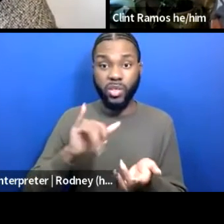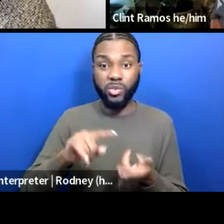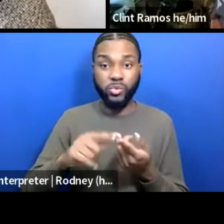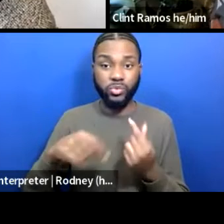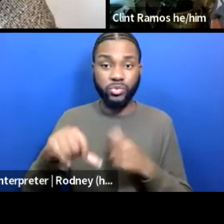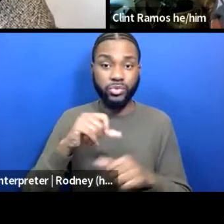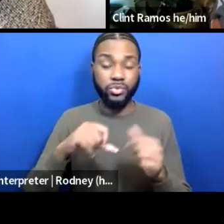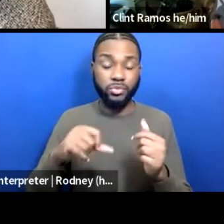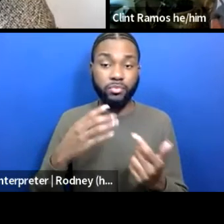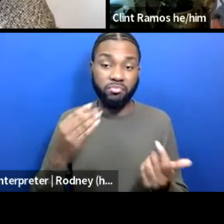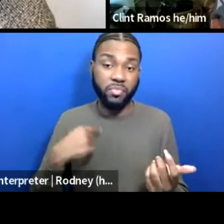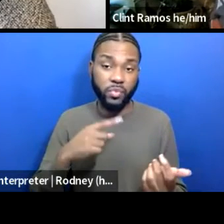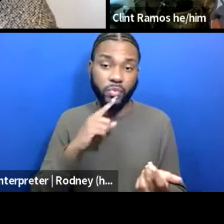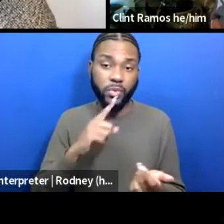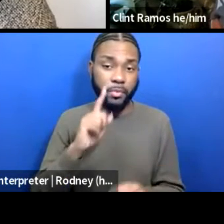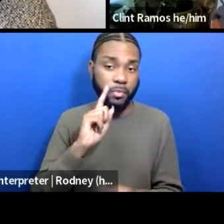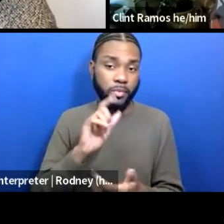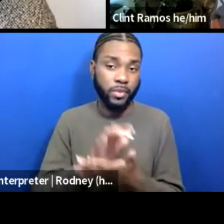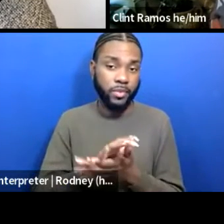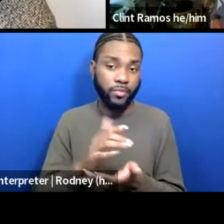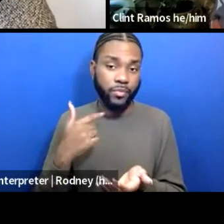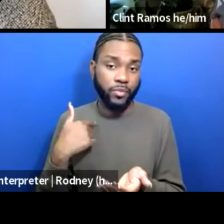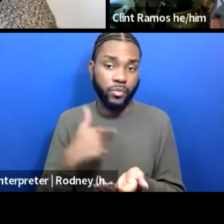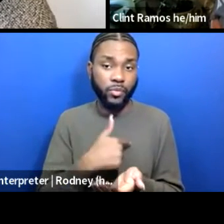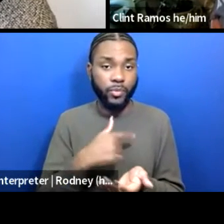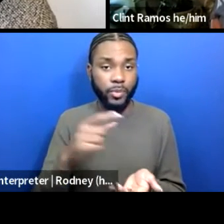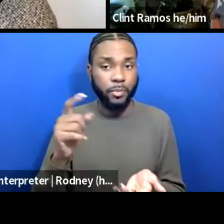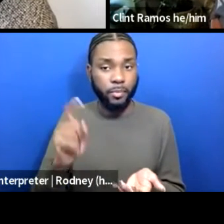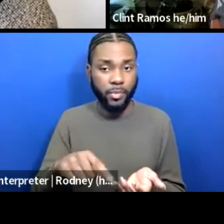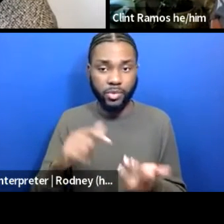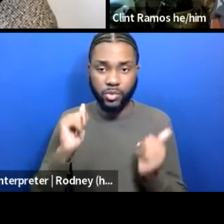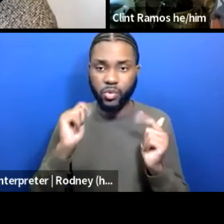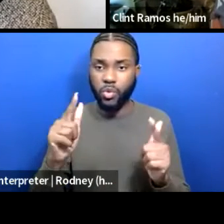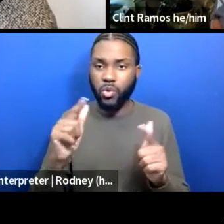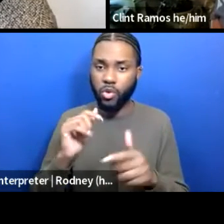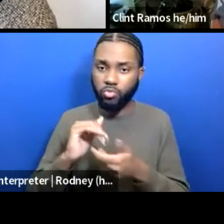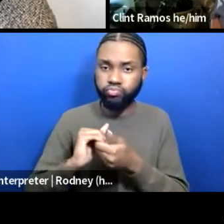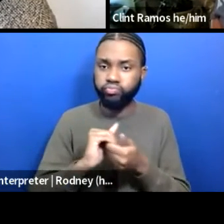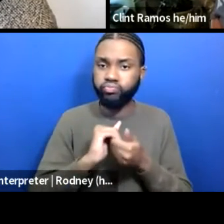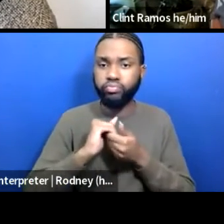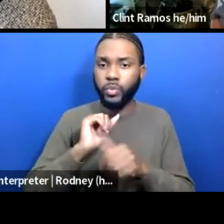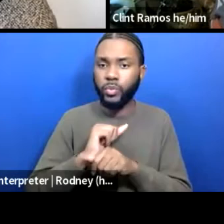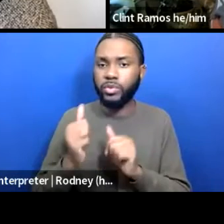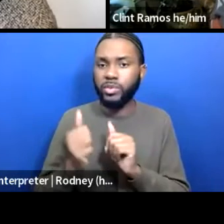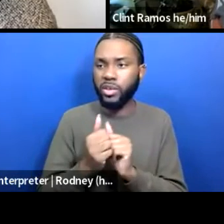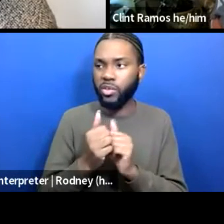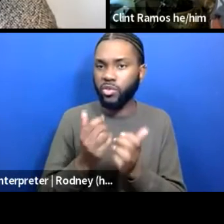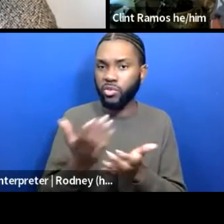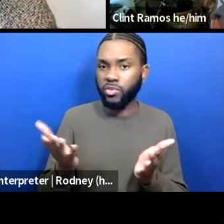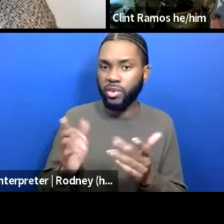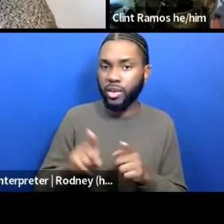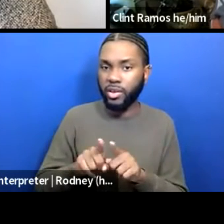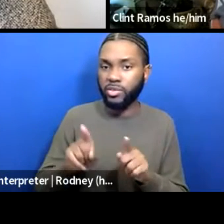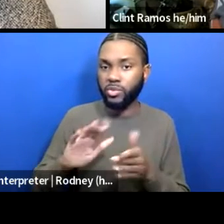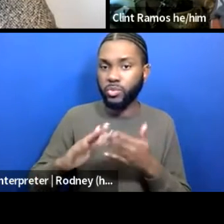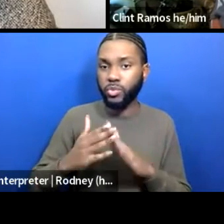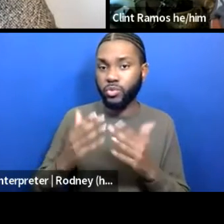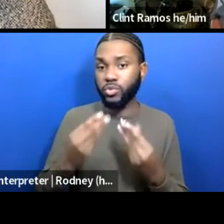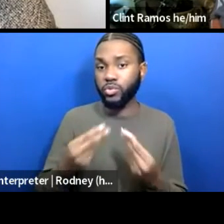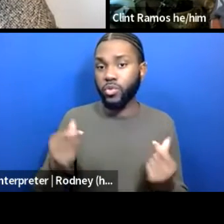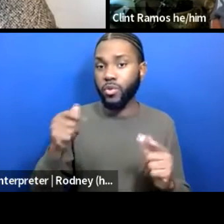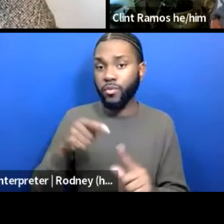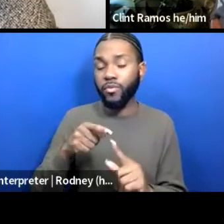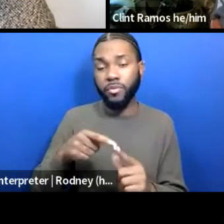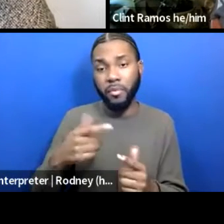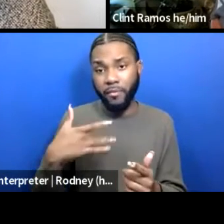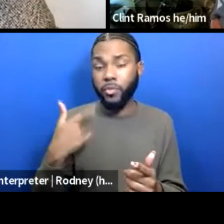I really believe that we must all work together as a community to solve this. And I think we